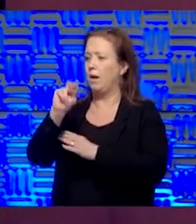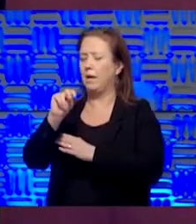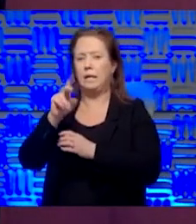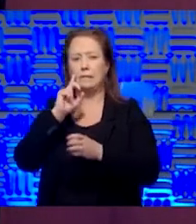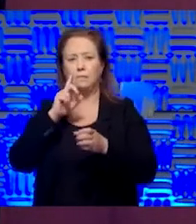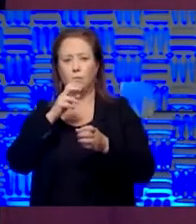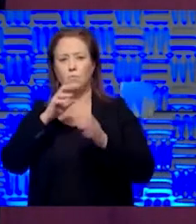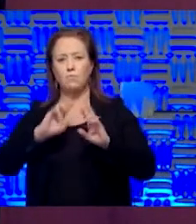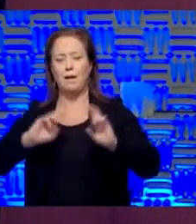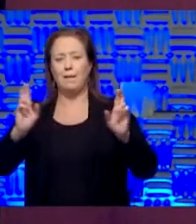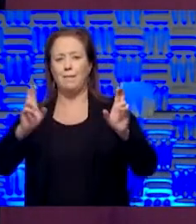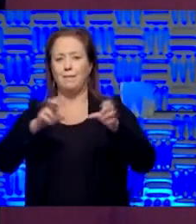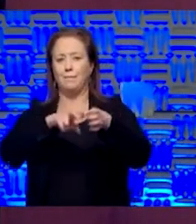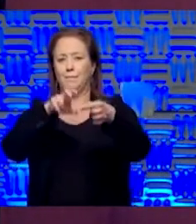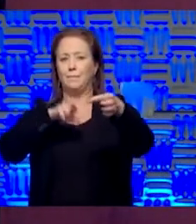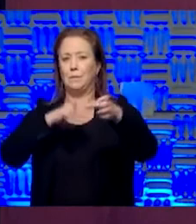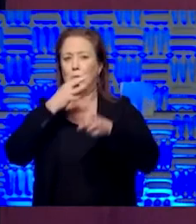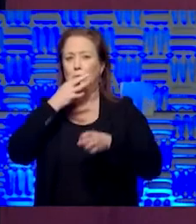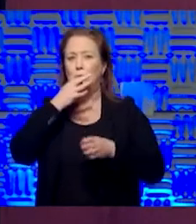him.